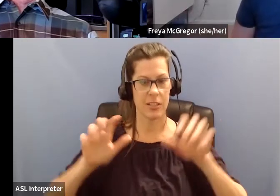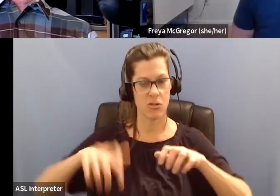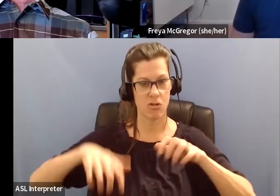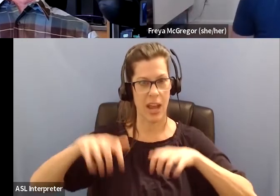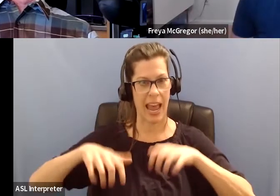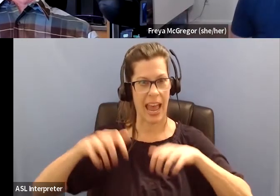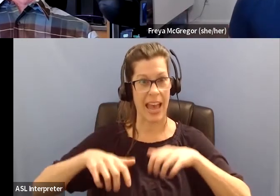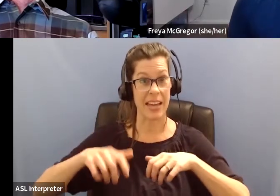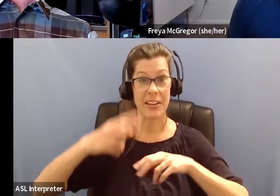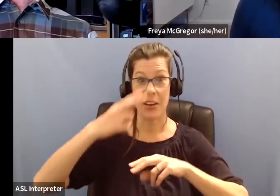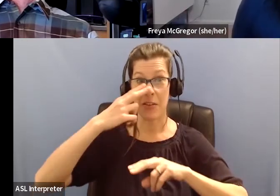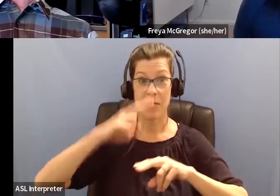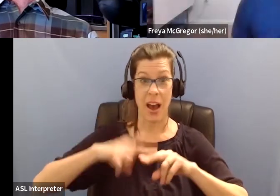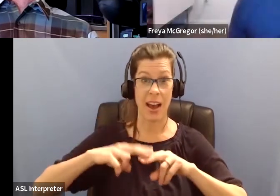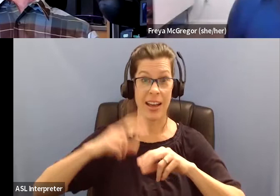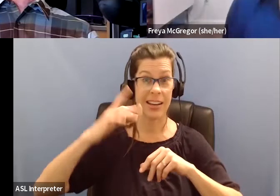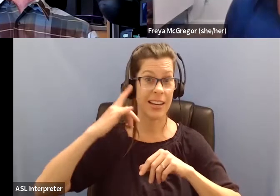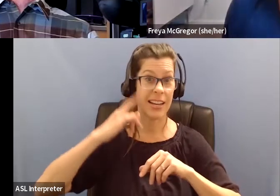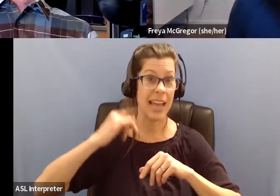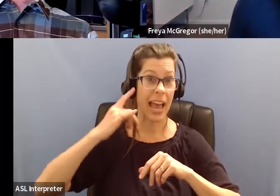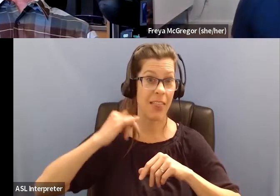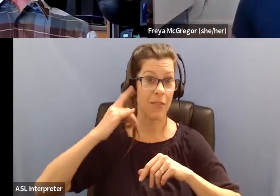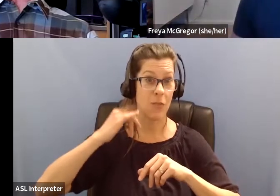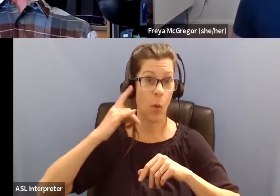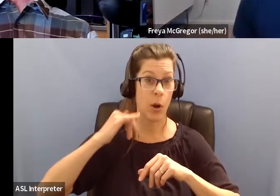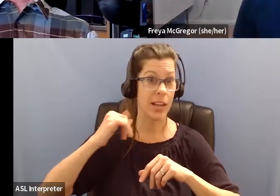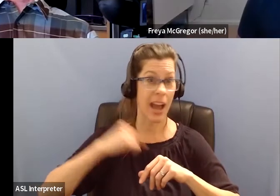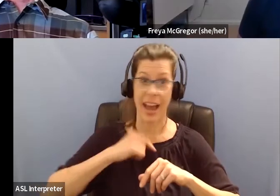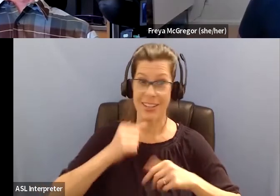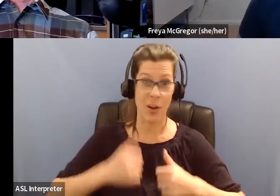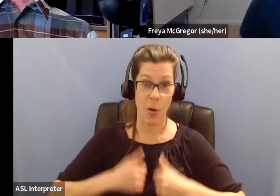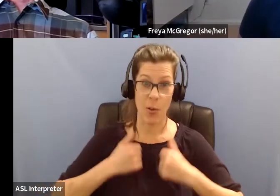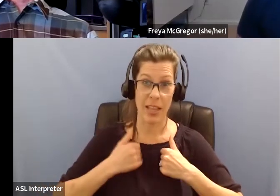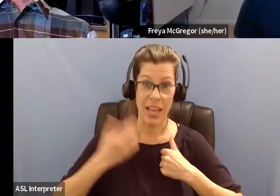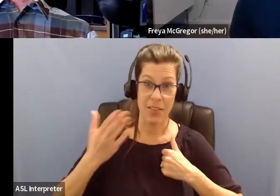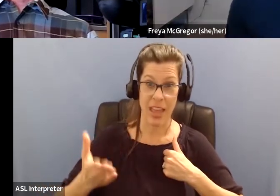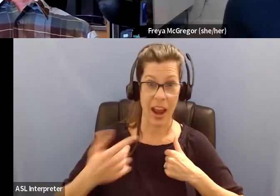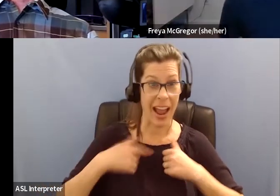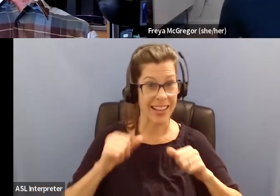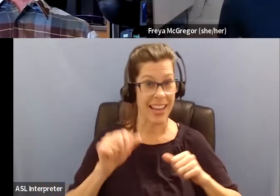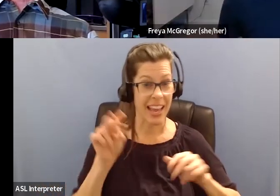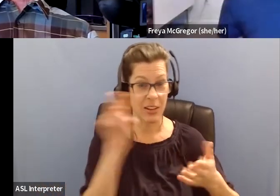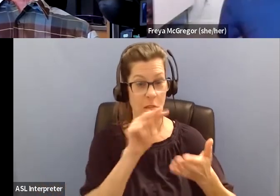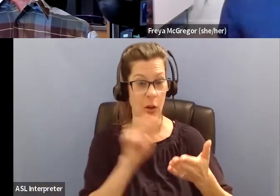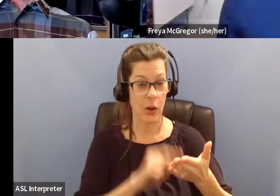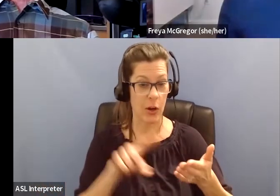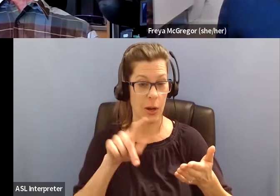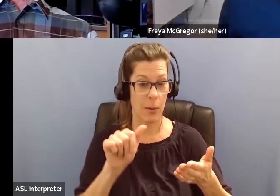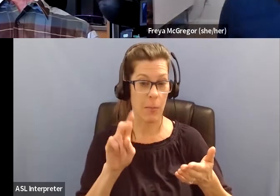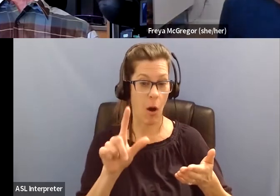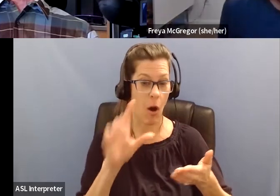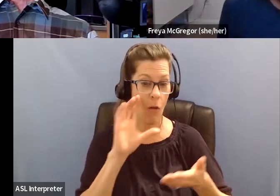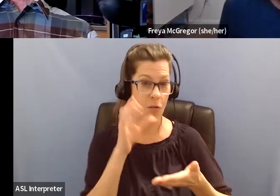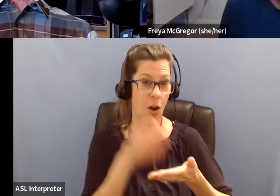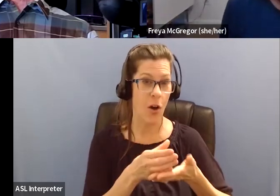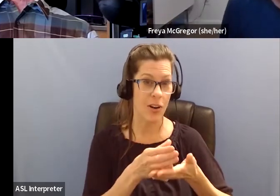birding in California when I don't live in California through Paul's photos. Hey, Paul, thank you for that